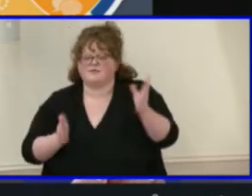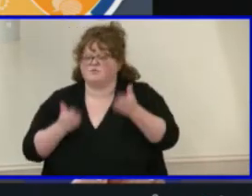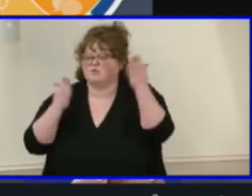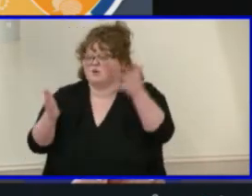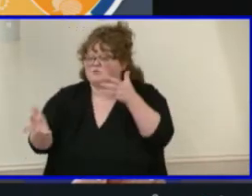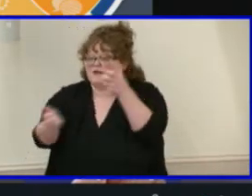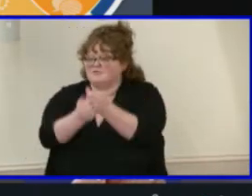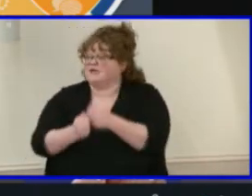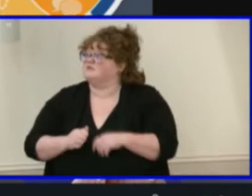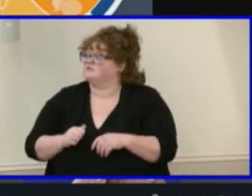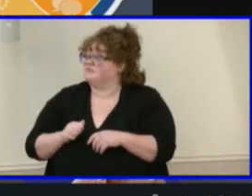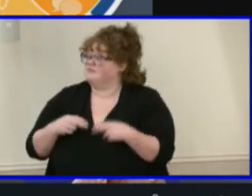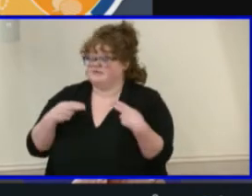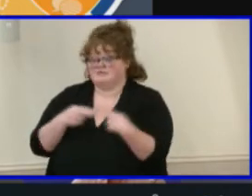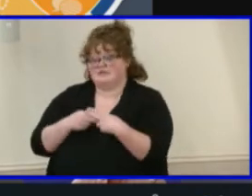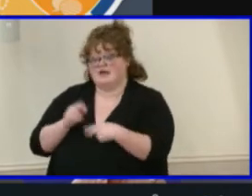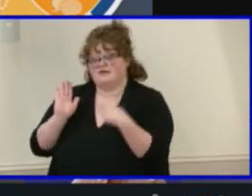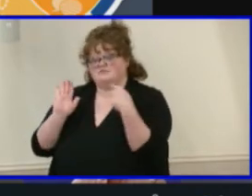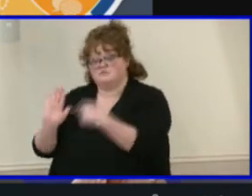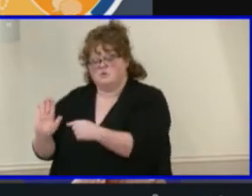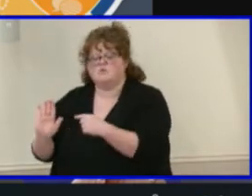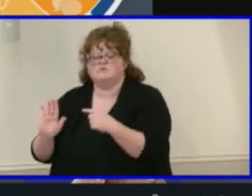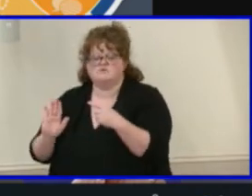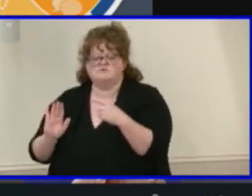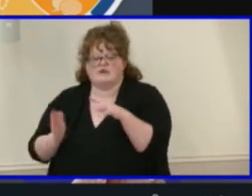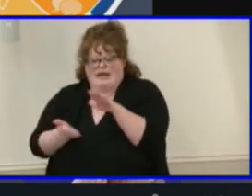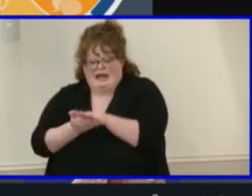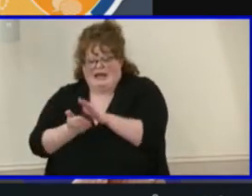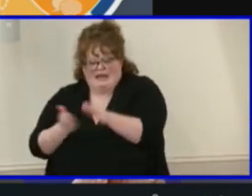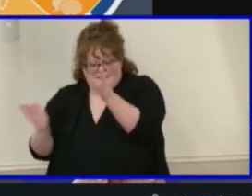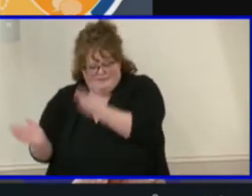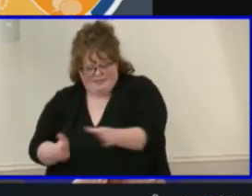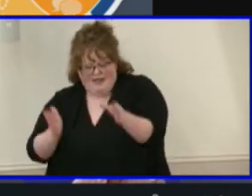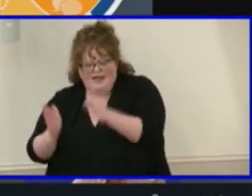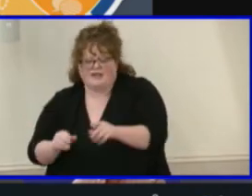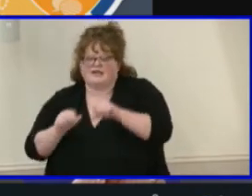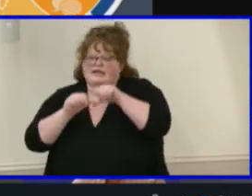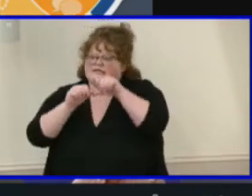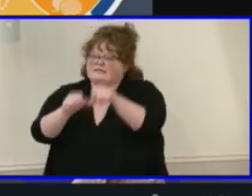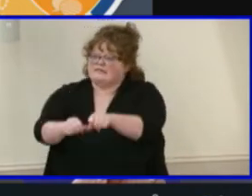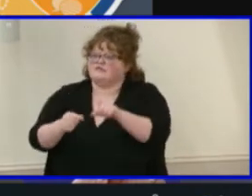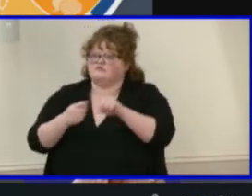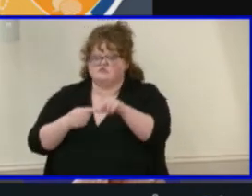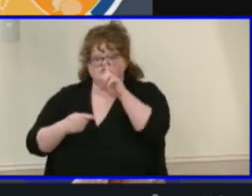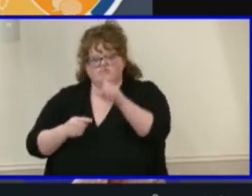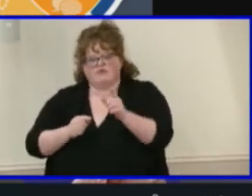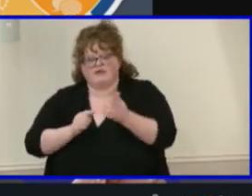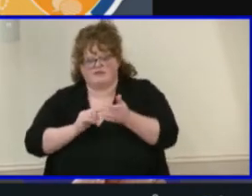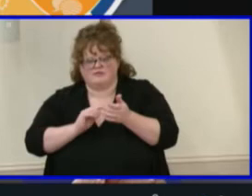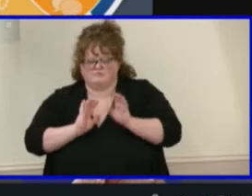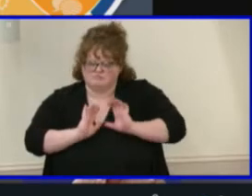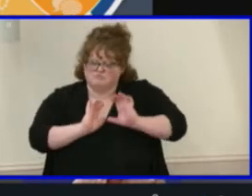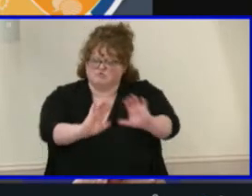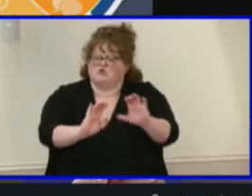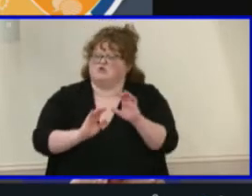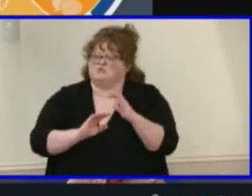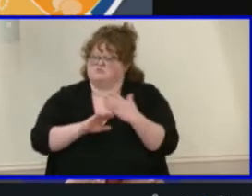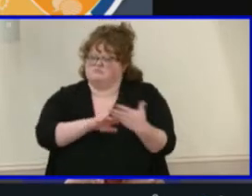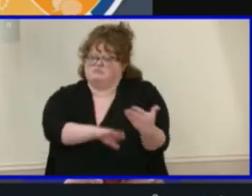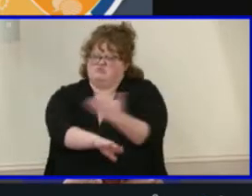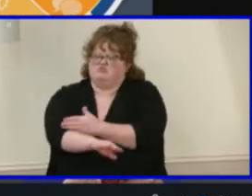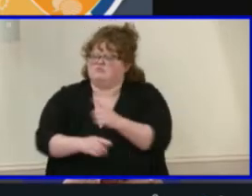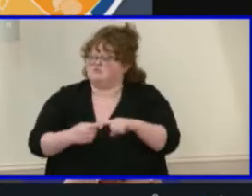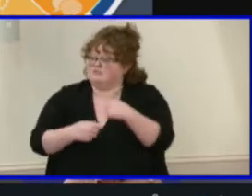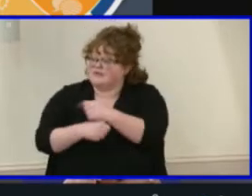shown on the slide, academic and career planning continues to be an implementation driver for achieving academic excellence.